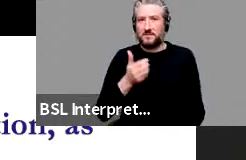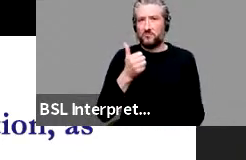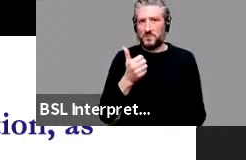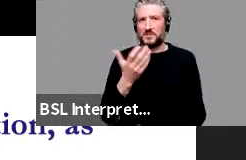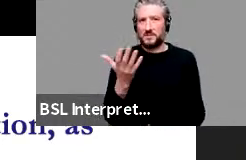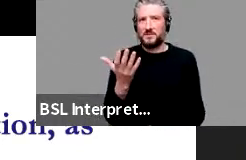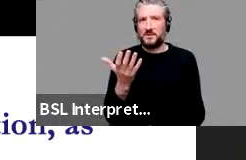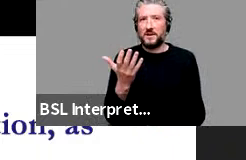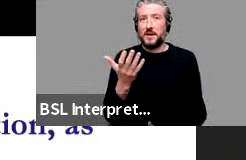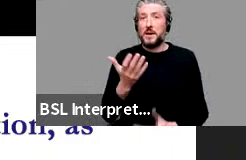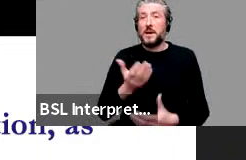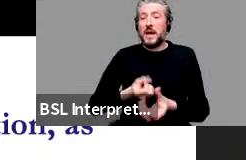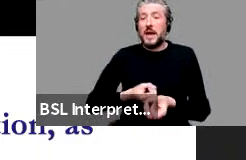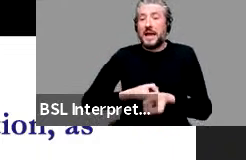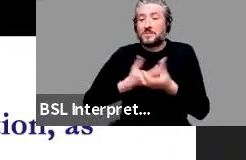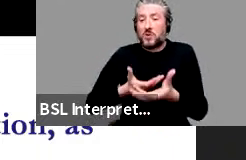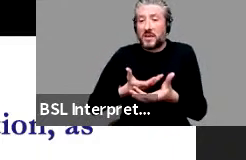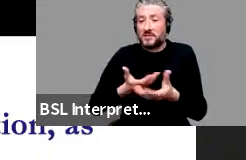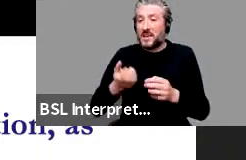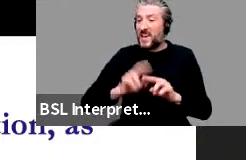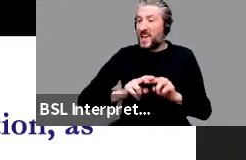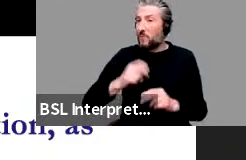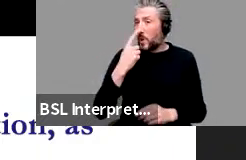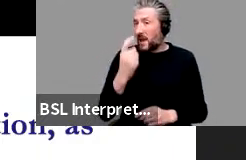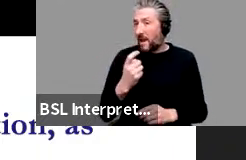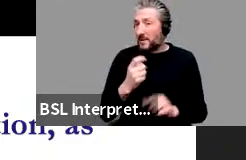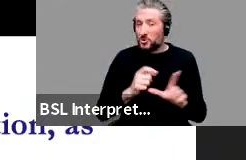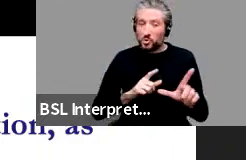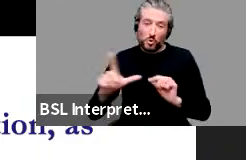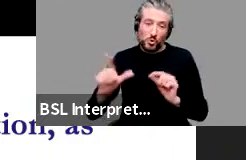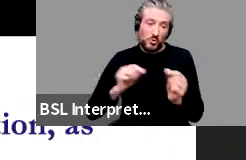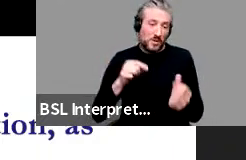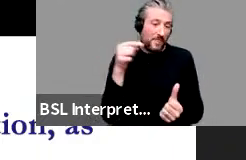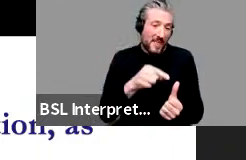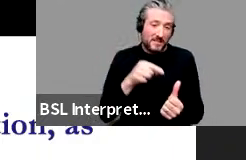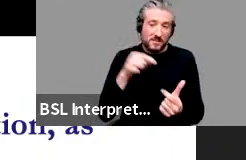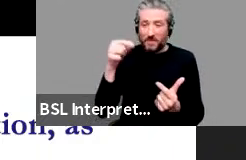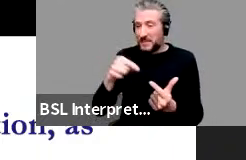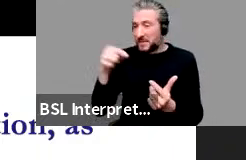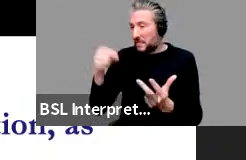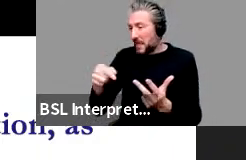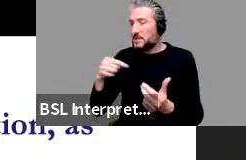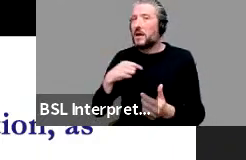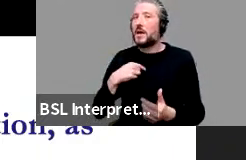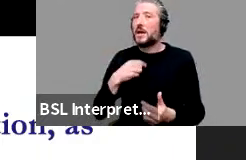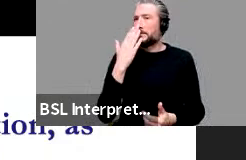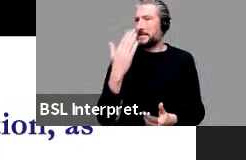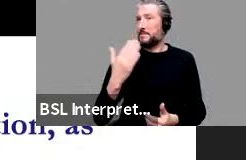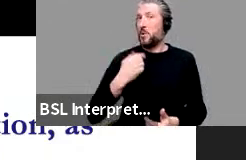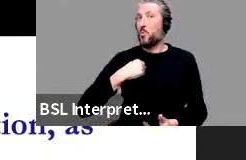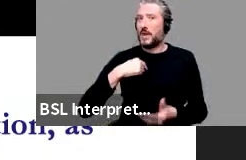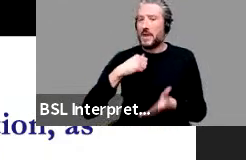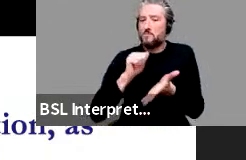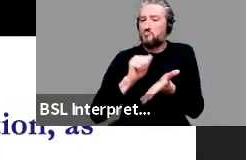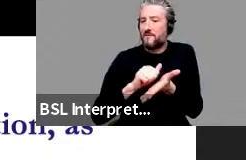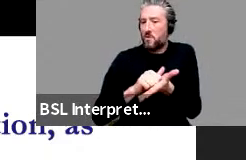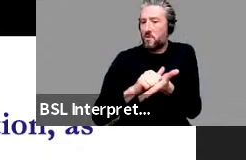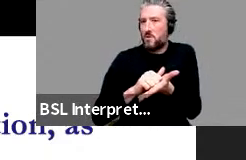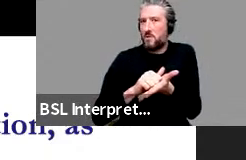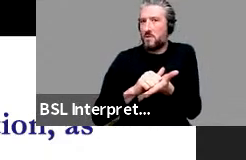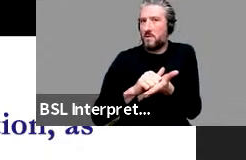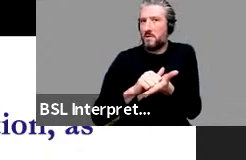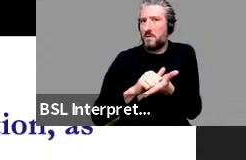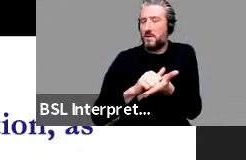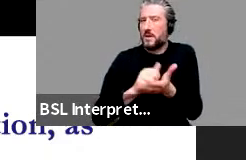you know, just as well anyway, then we prefer to access, sorry, then